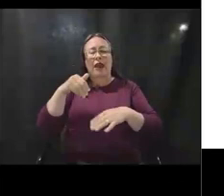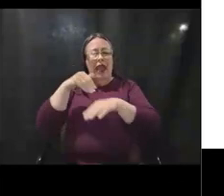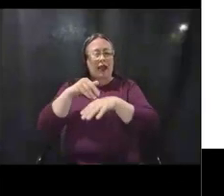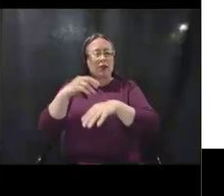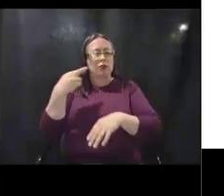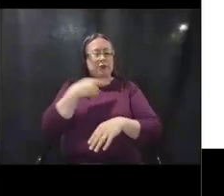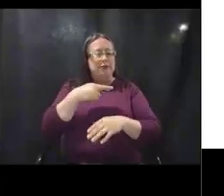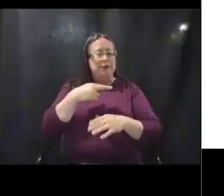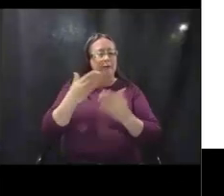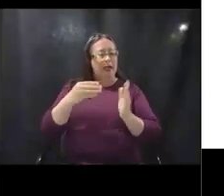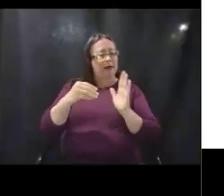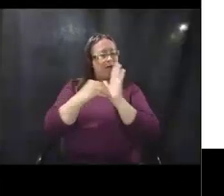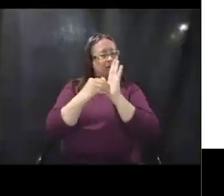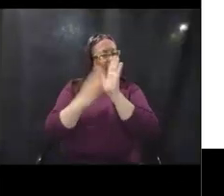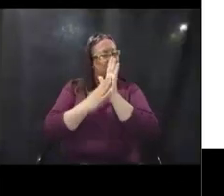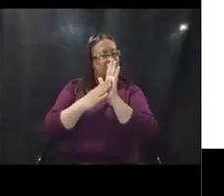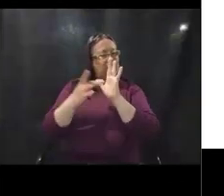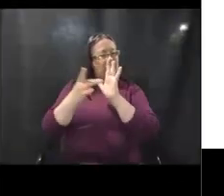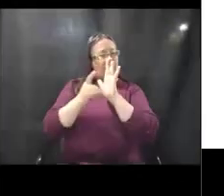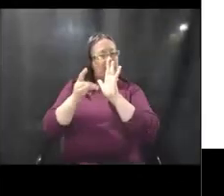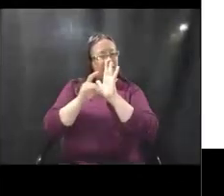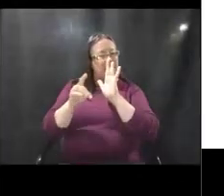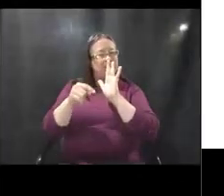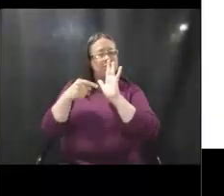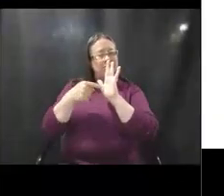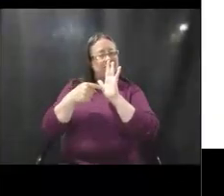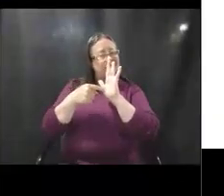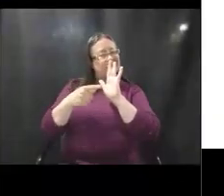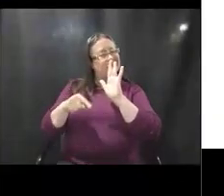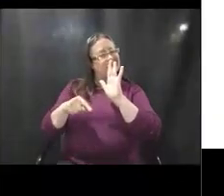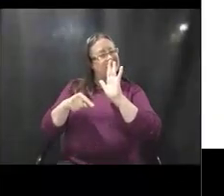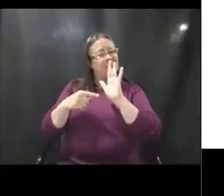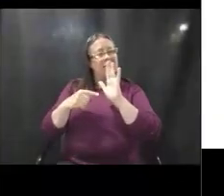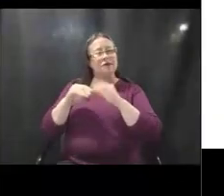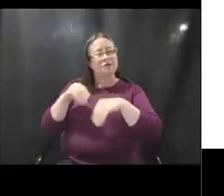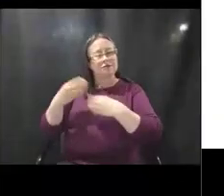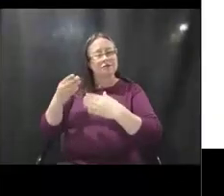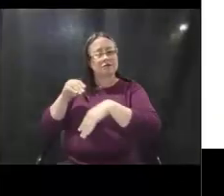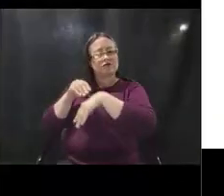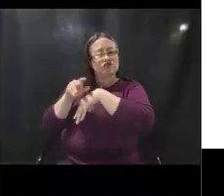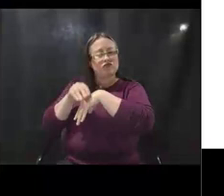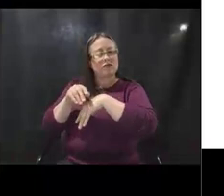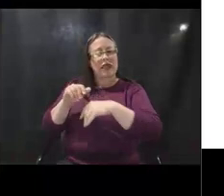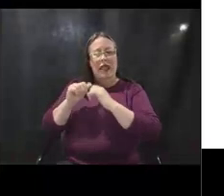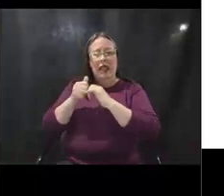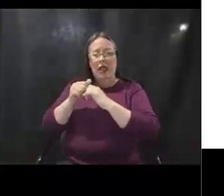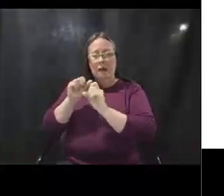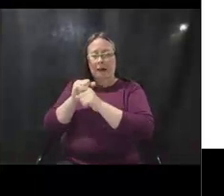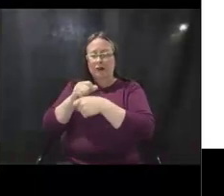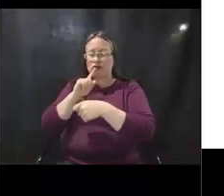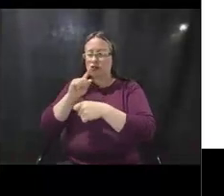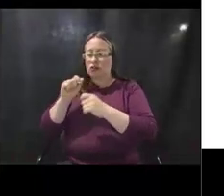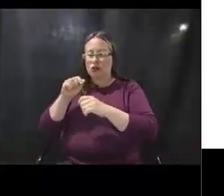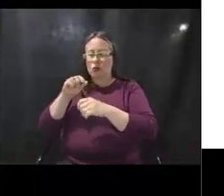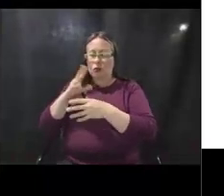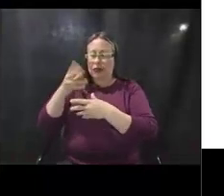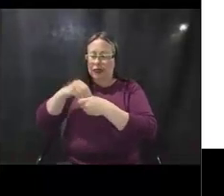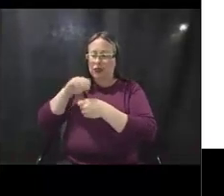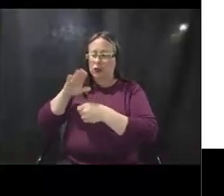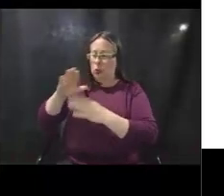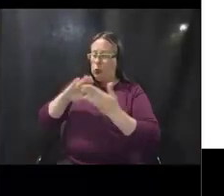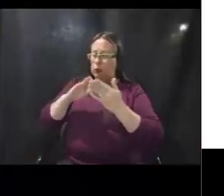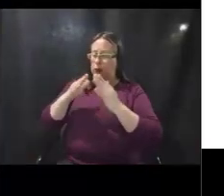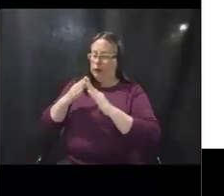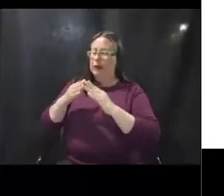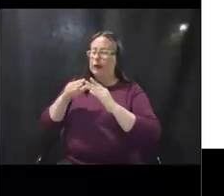mark it and come back to you and provide some advice and guidance on how do you how to ensure that all individuals within your communities are able